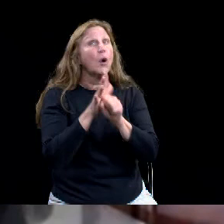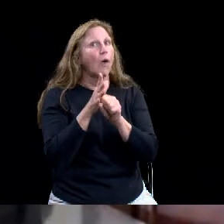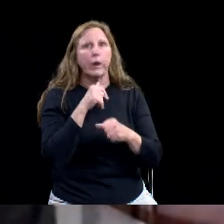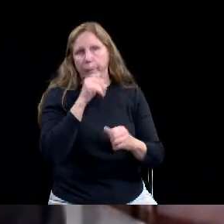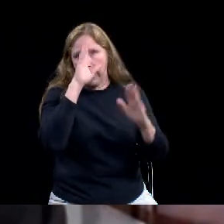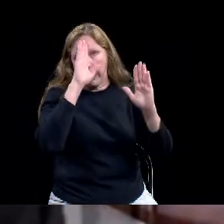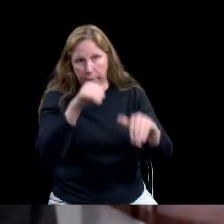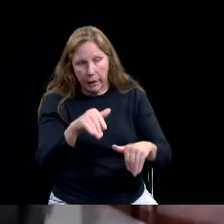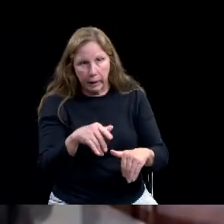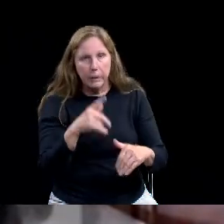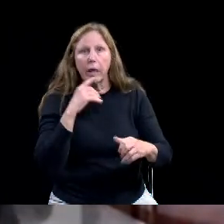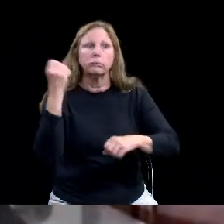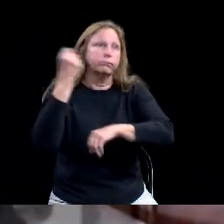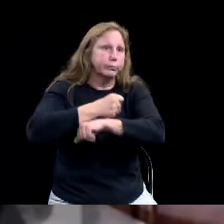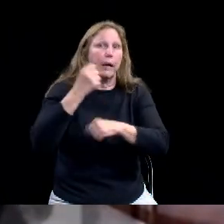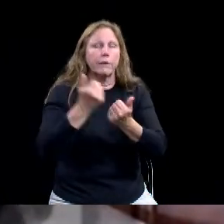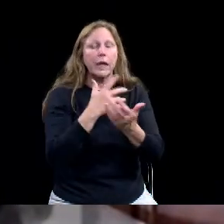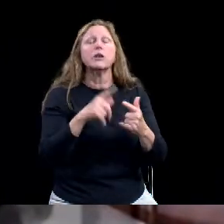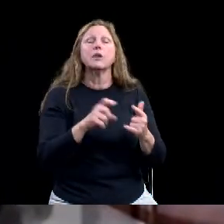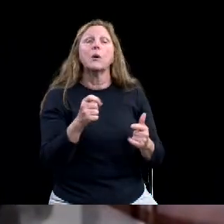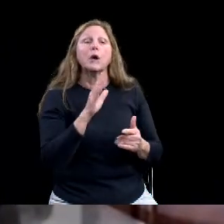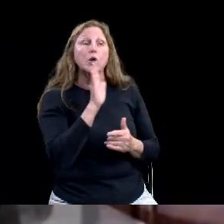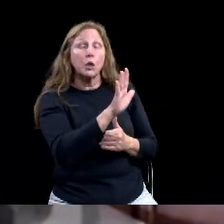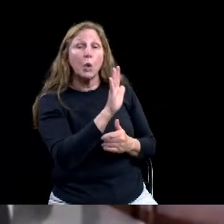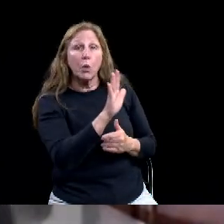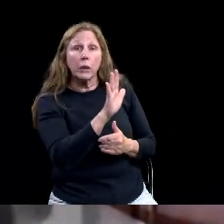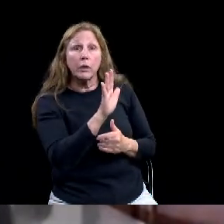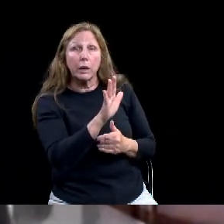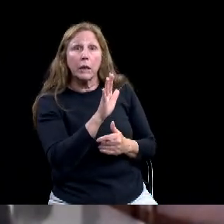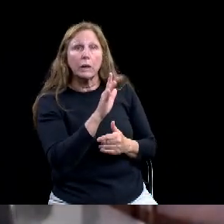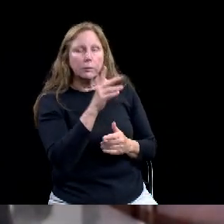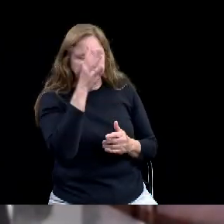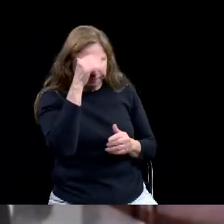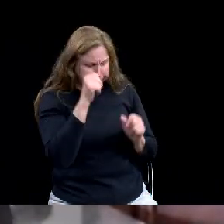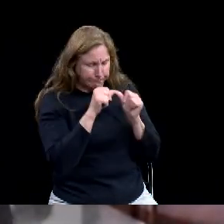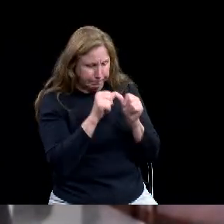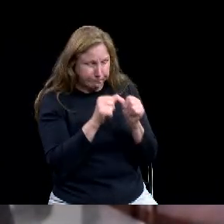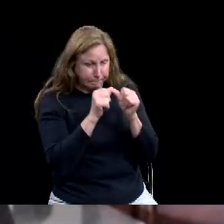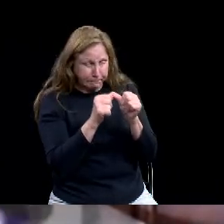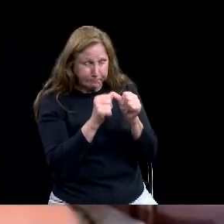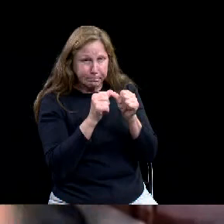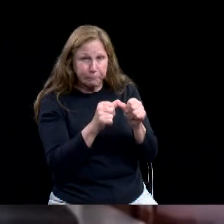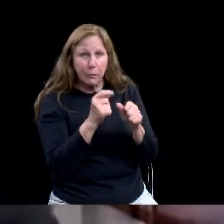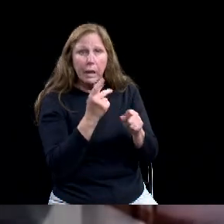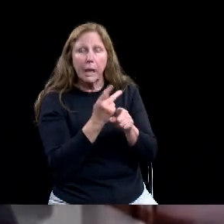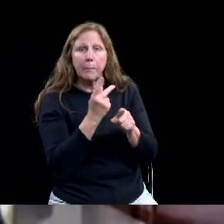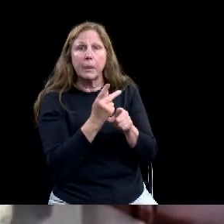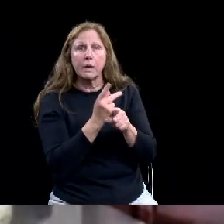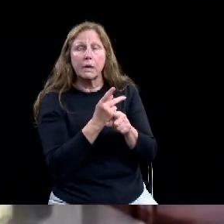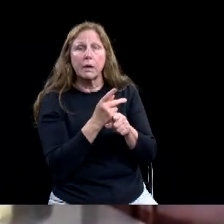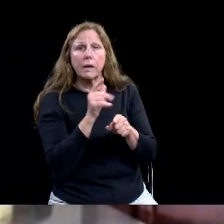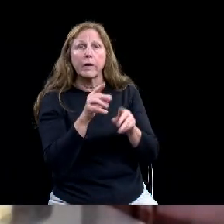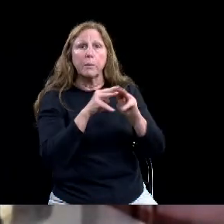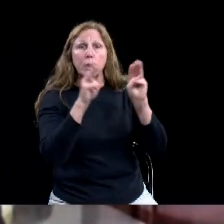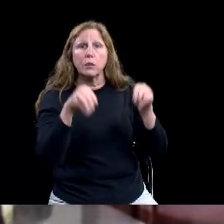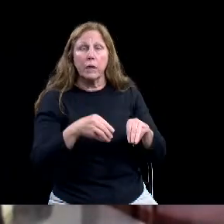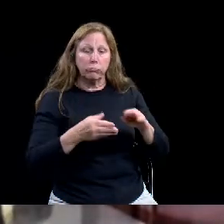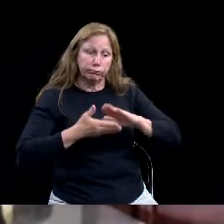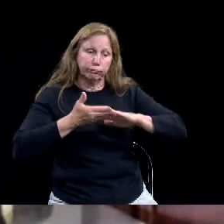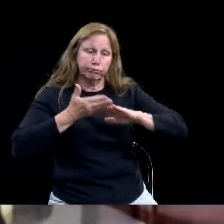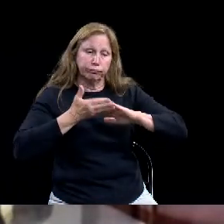keeping the museum, uh, active and, and, nice trends here again, and kind of, as we see the end of the tunnel, it was COVID.